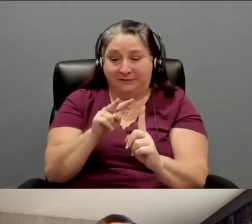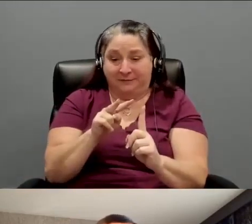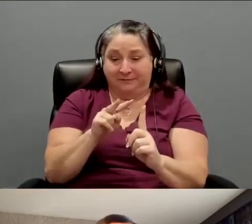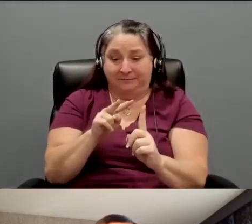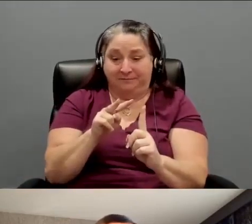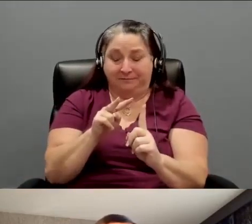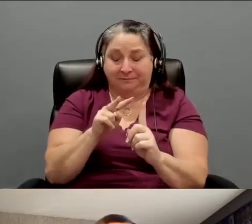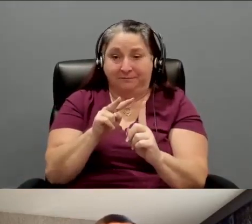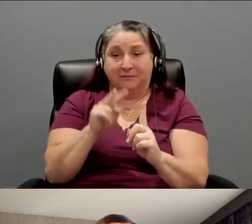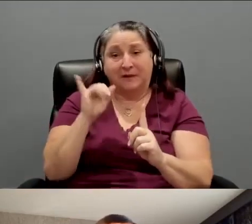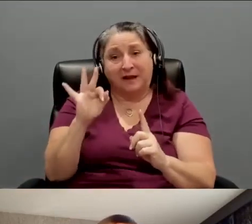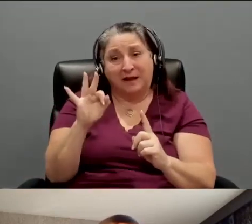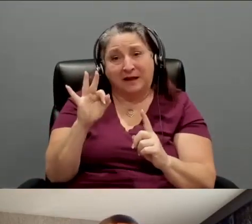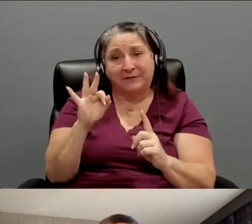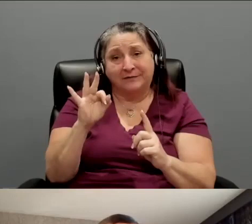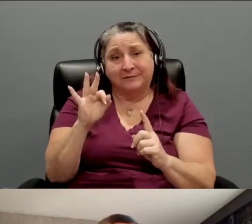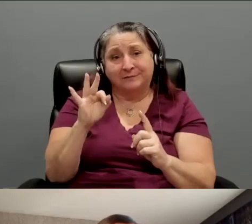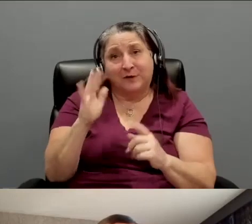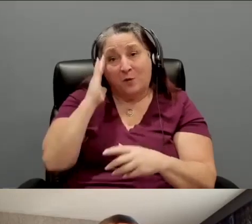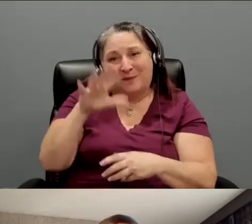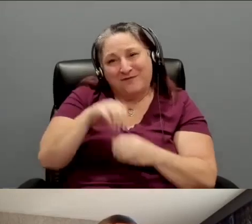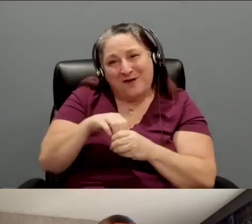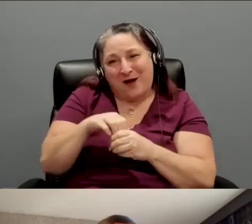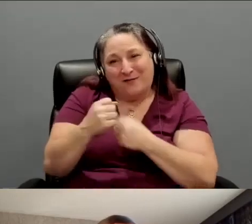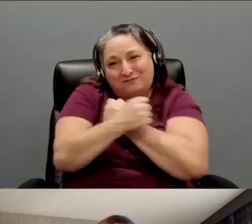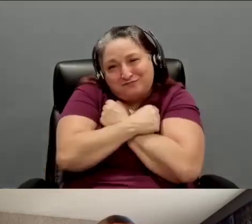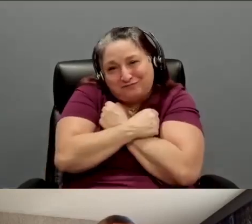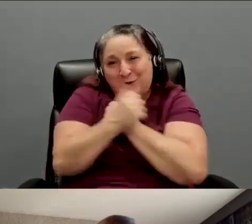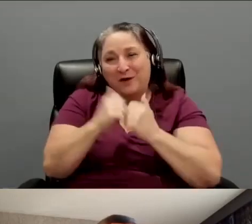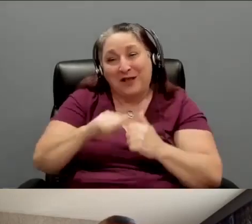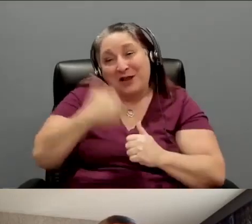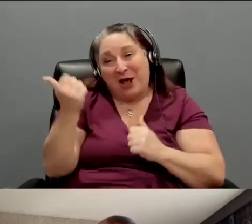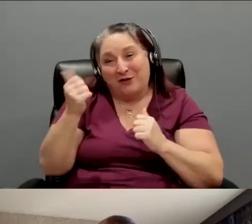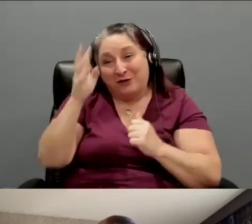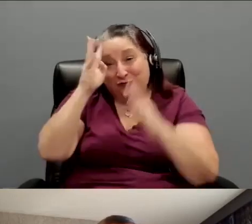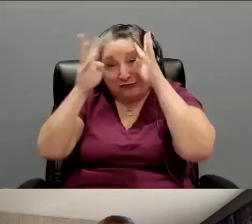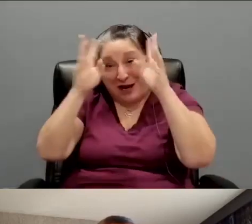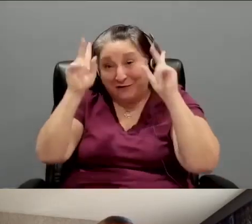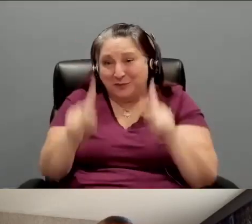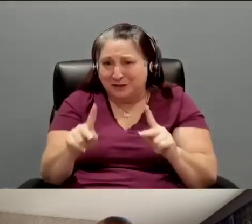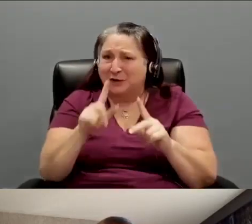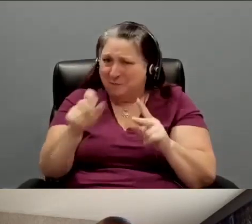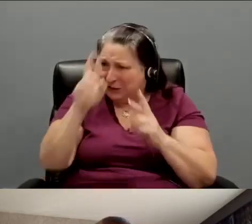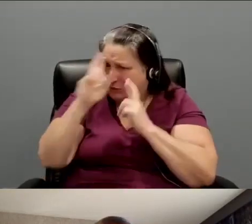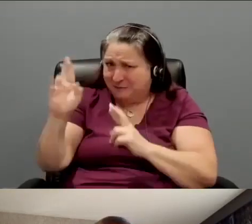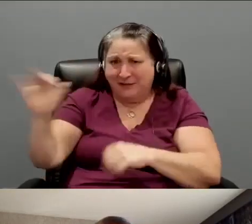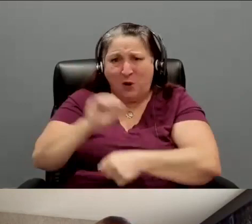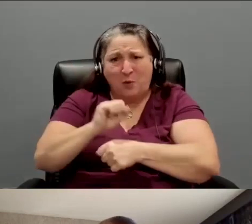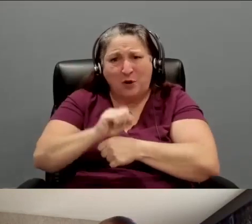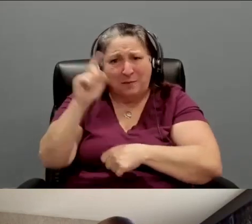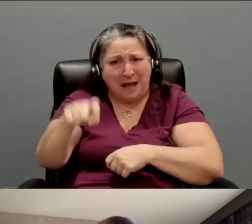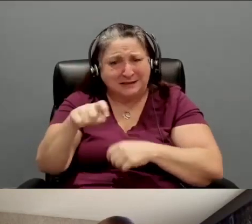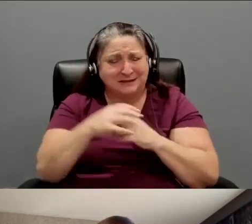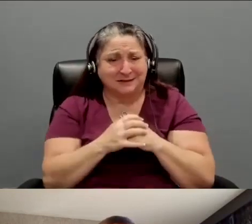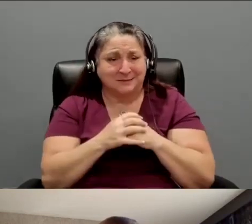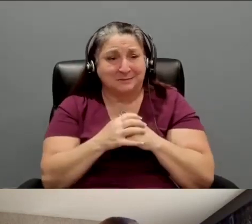to be involved, you know, romantically with another creative, it's really important that you respect their work. And, you